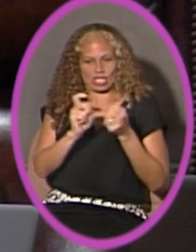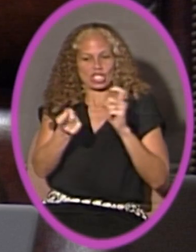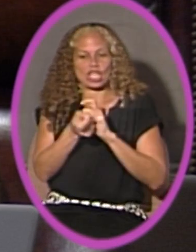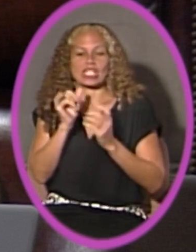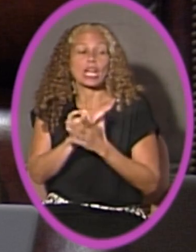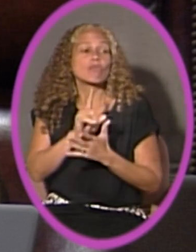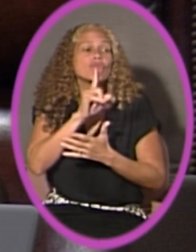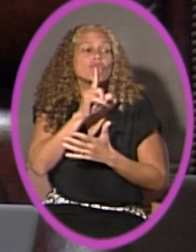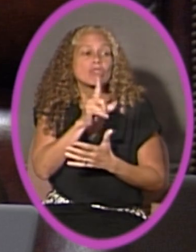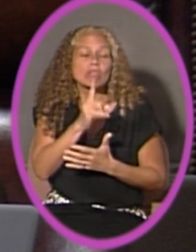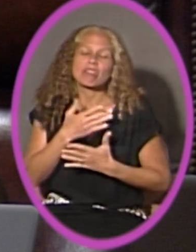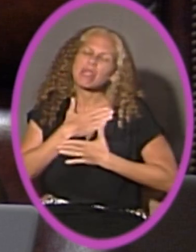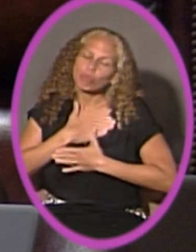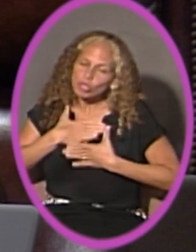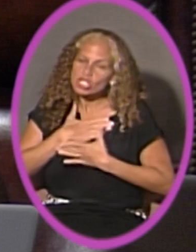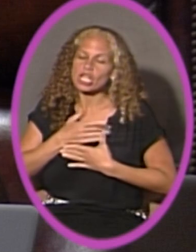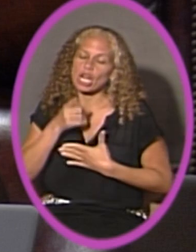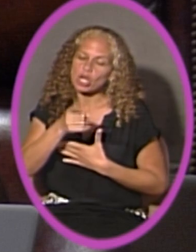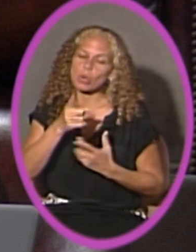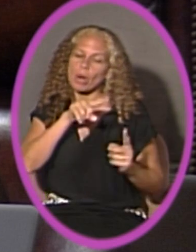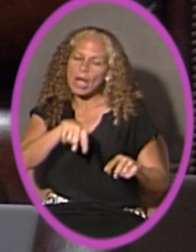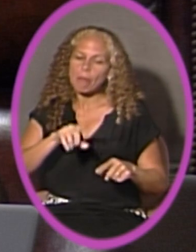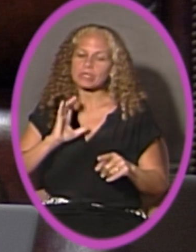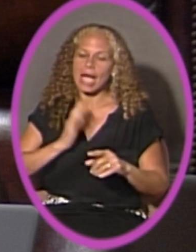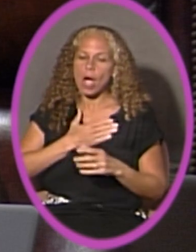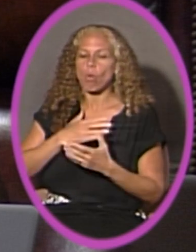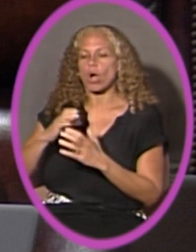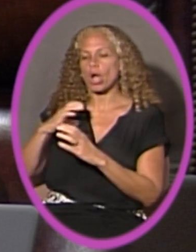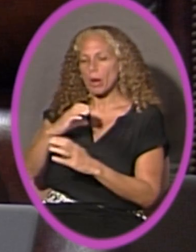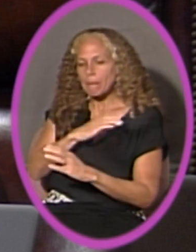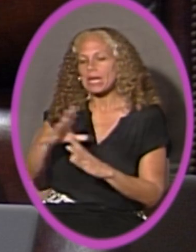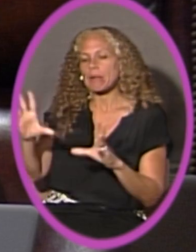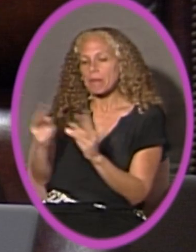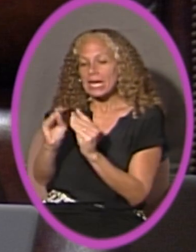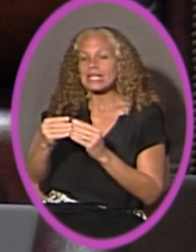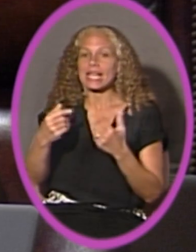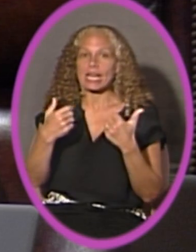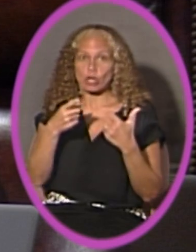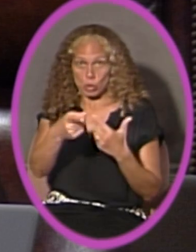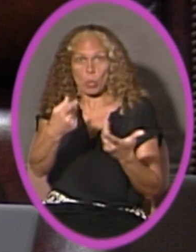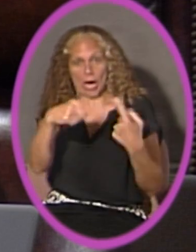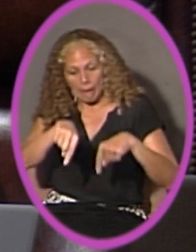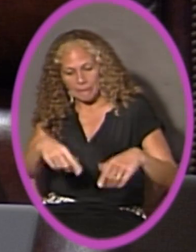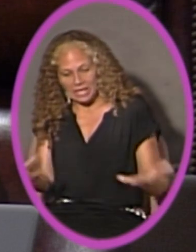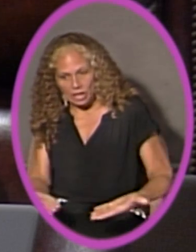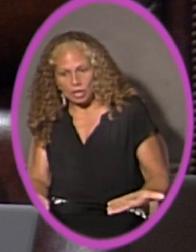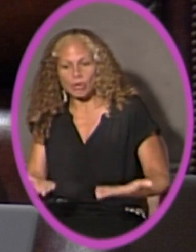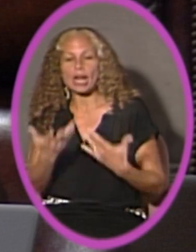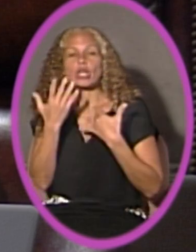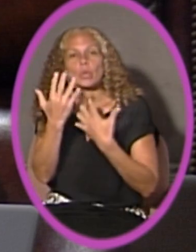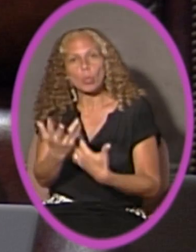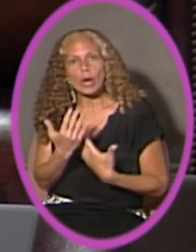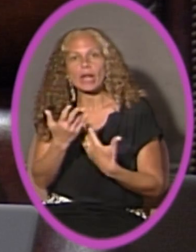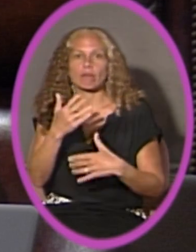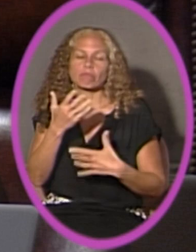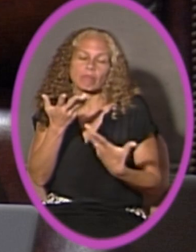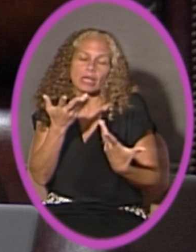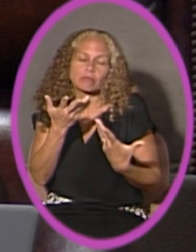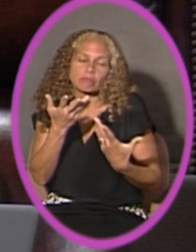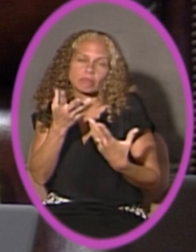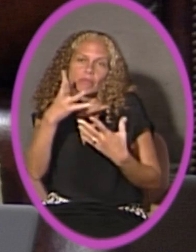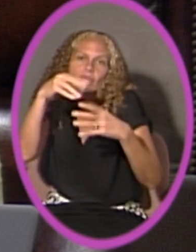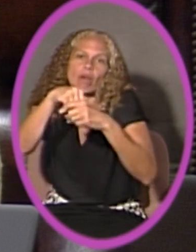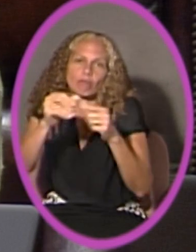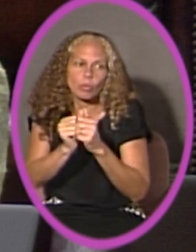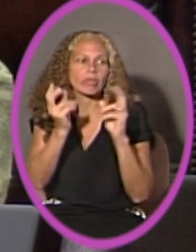really appreciate having your presence at our committee meetings and having your presence here and having you weigh in on these topics. So